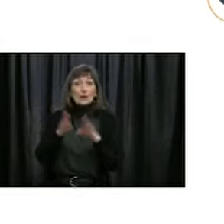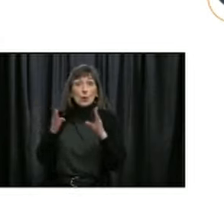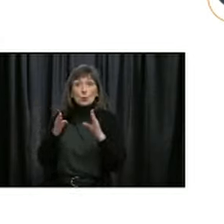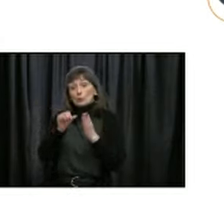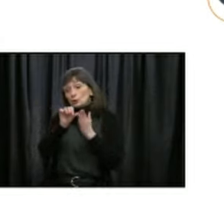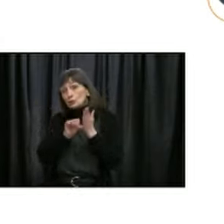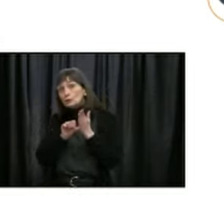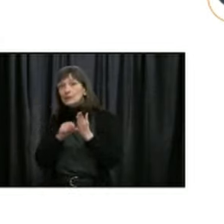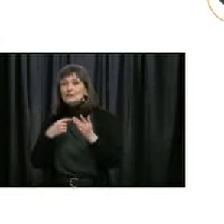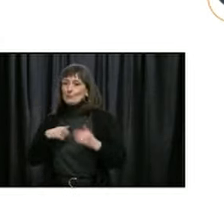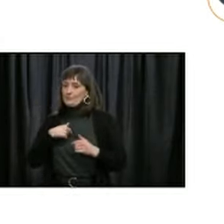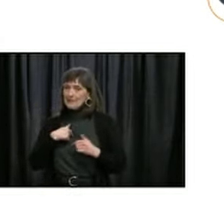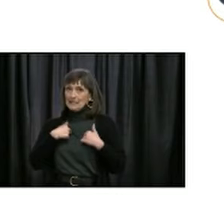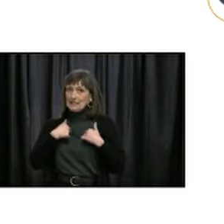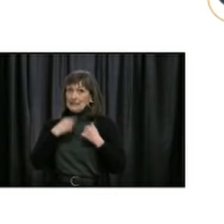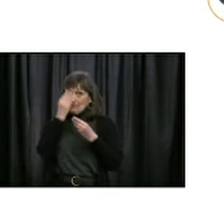decisions.